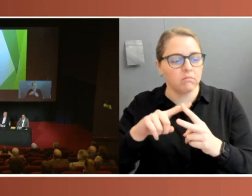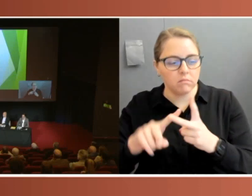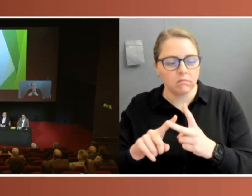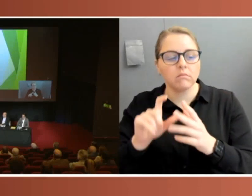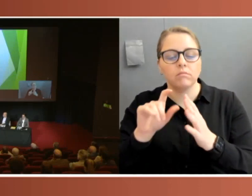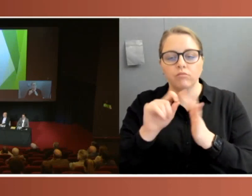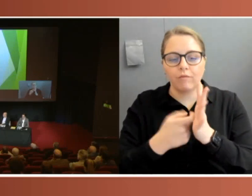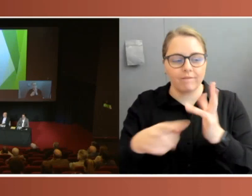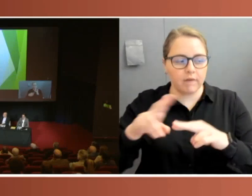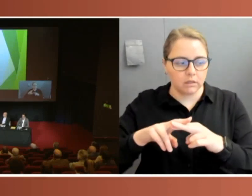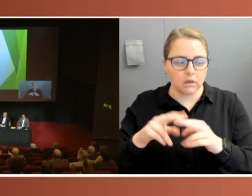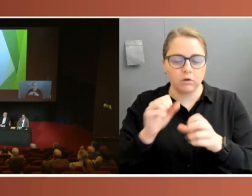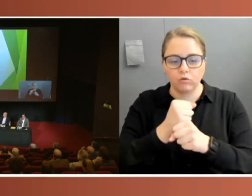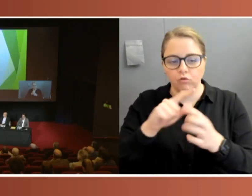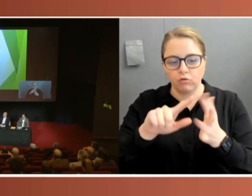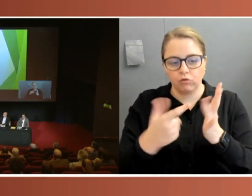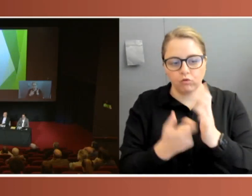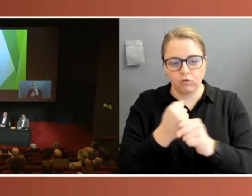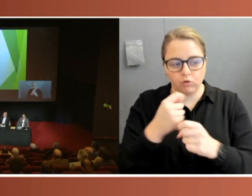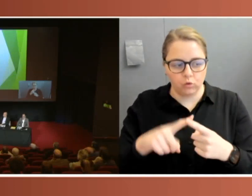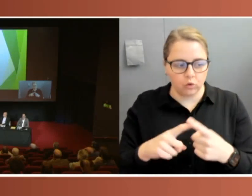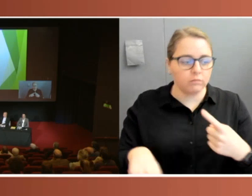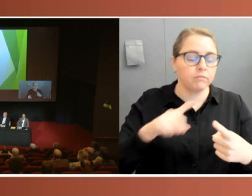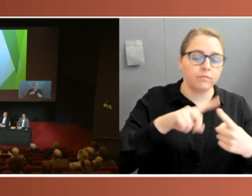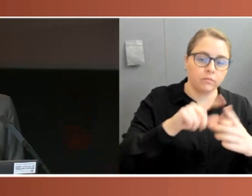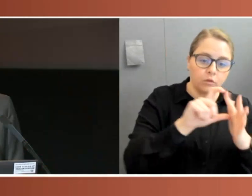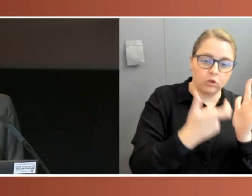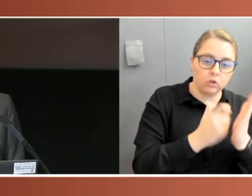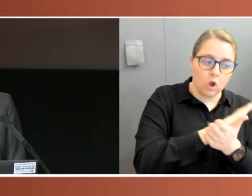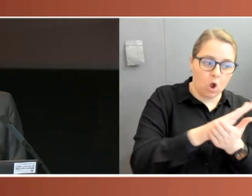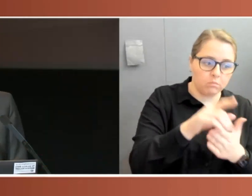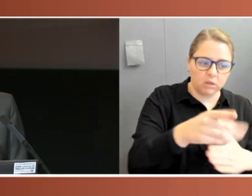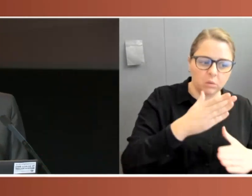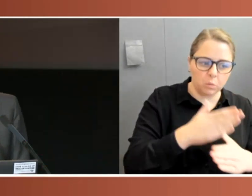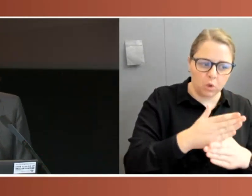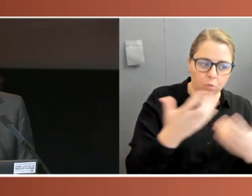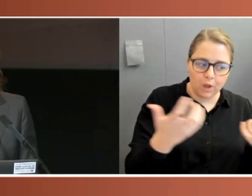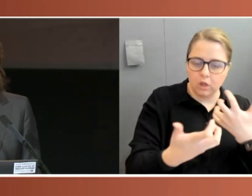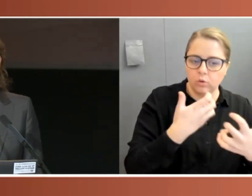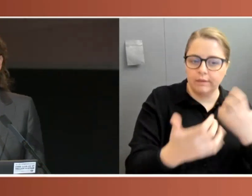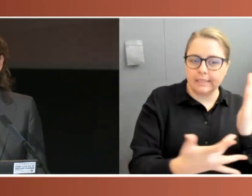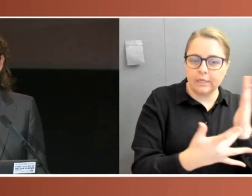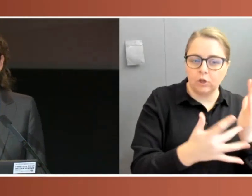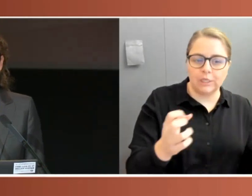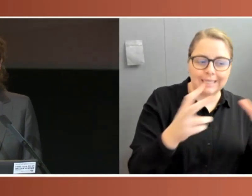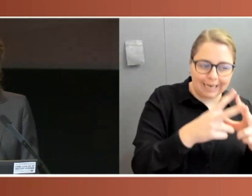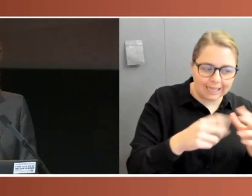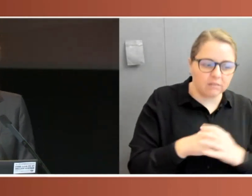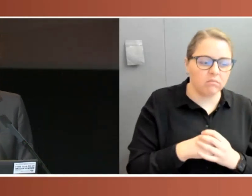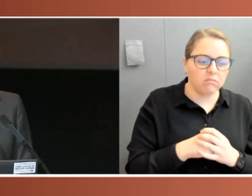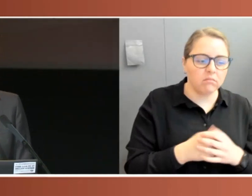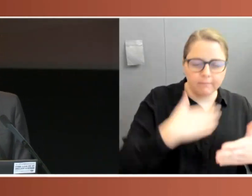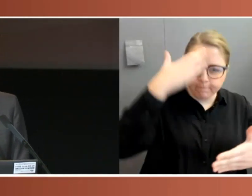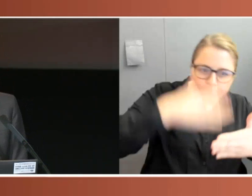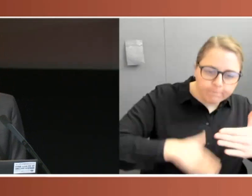Associate Professor in the Faculty of Law at the University of Technology Sydney. He is an experienced constitutional and human rights